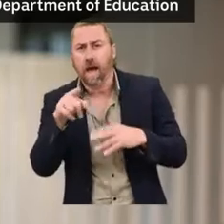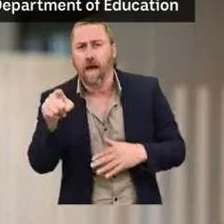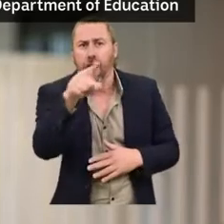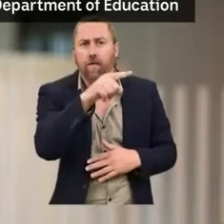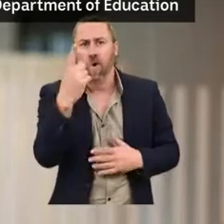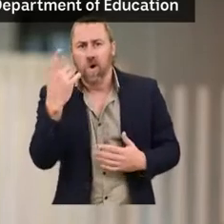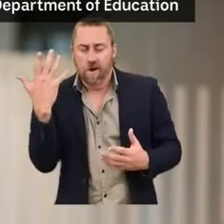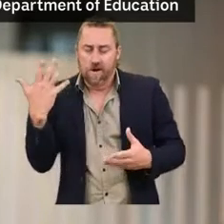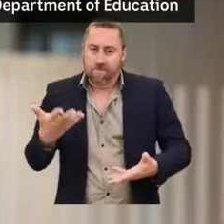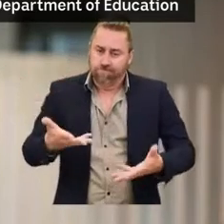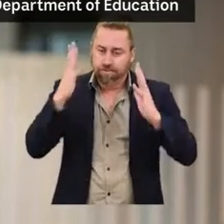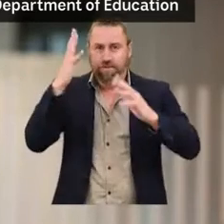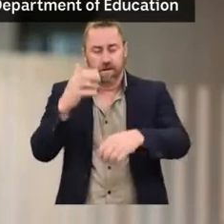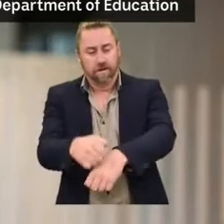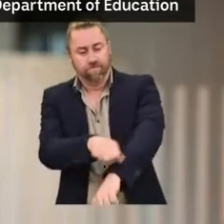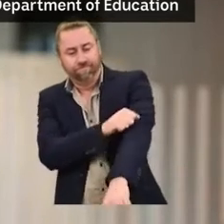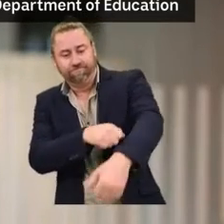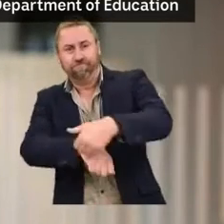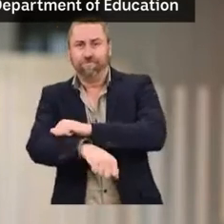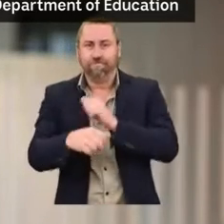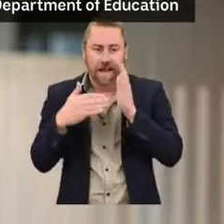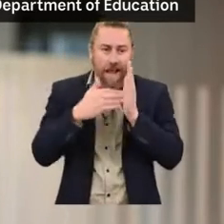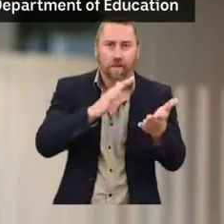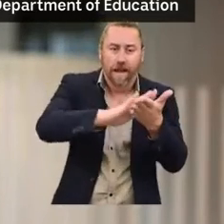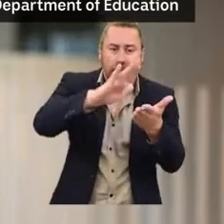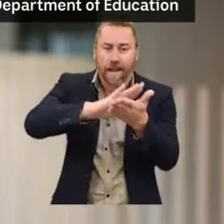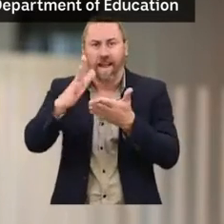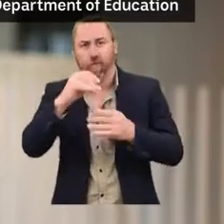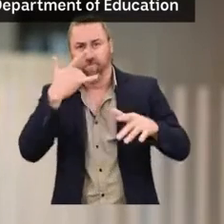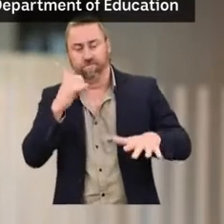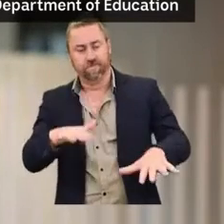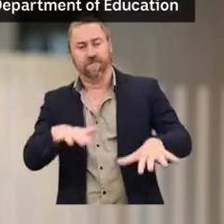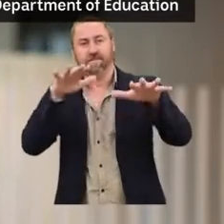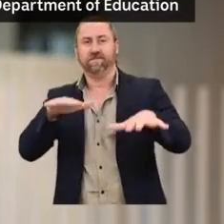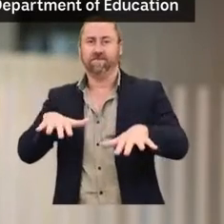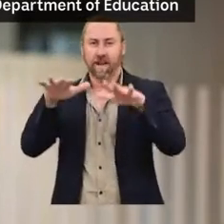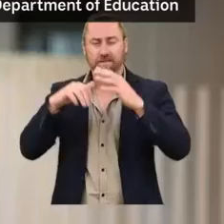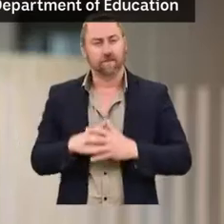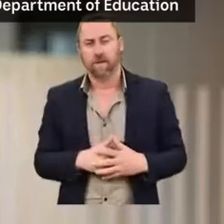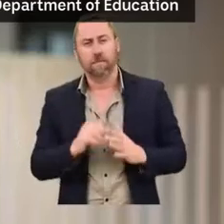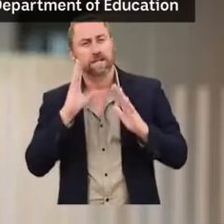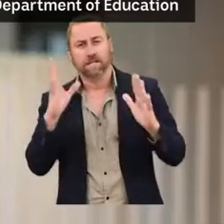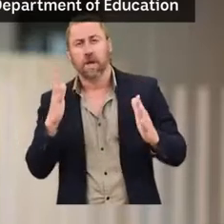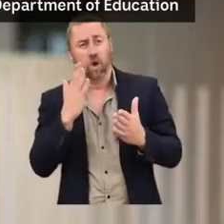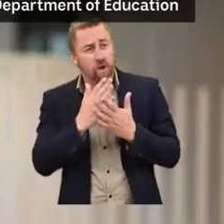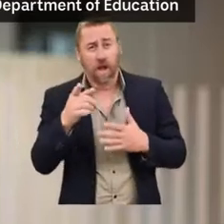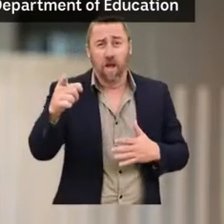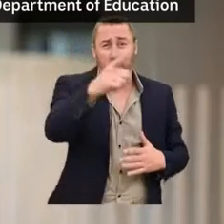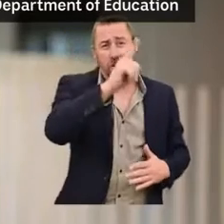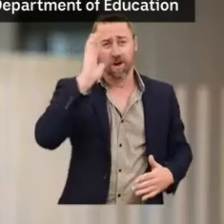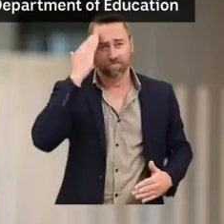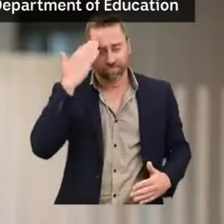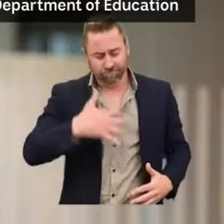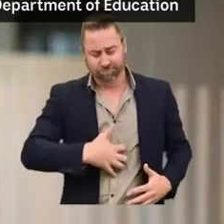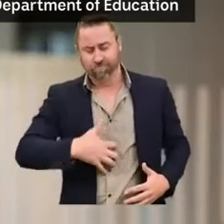contributed to the flood recovery efforts and I would also like to acknowledge the determination shown by those who work